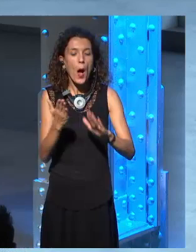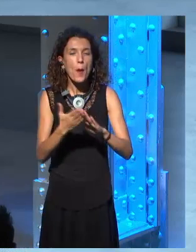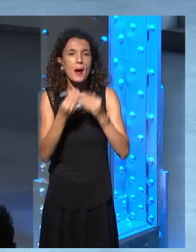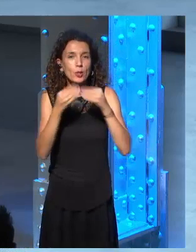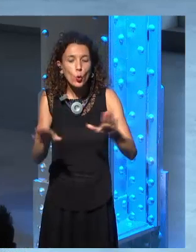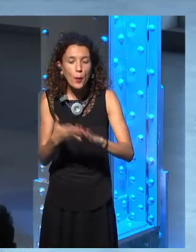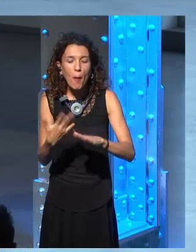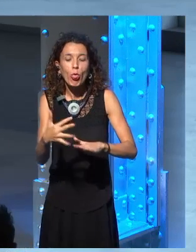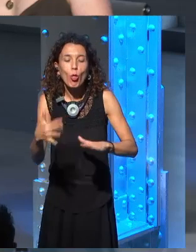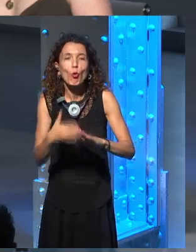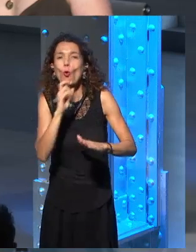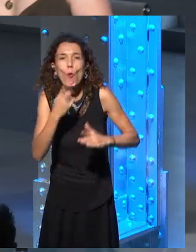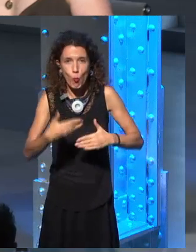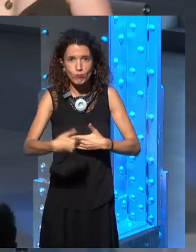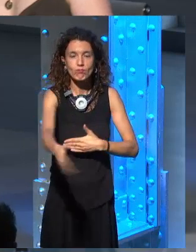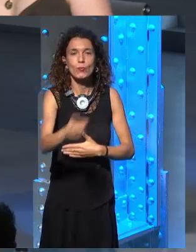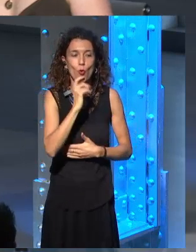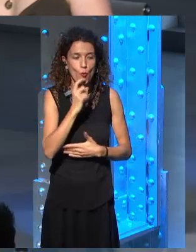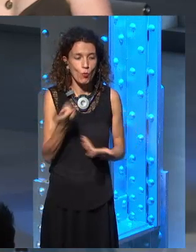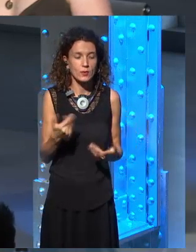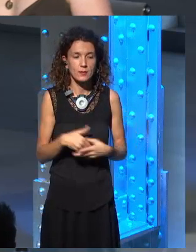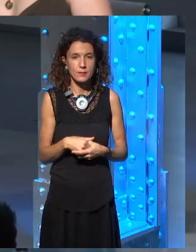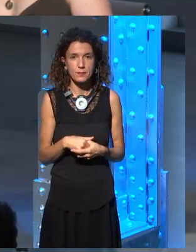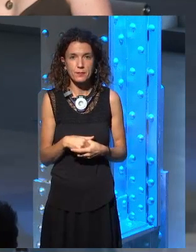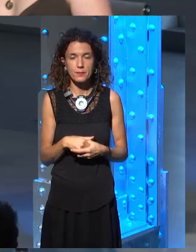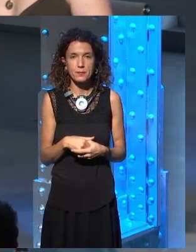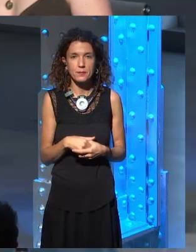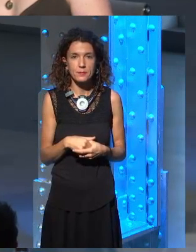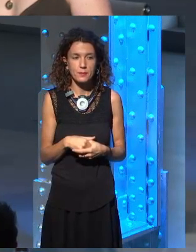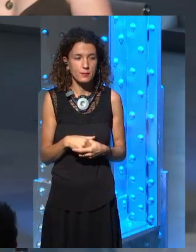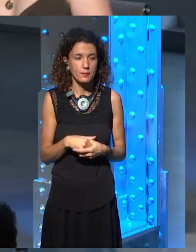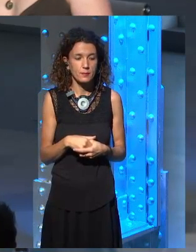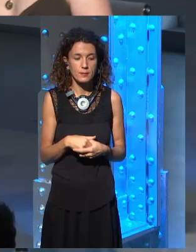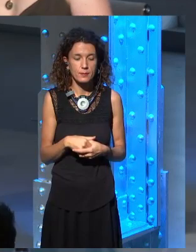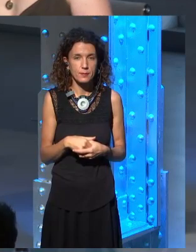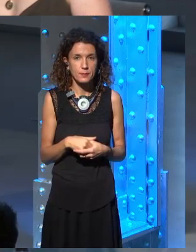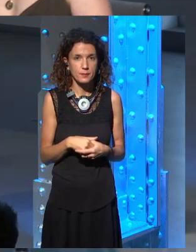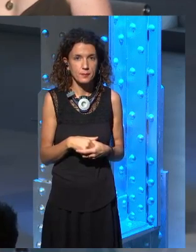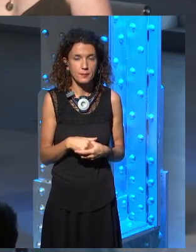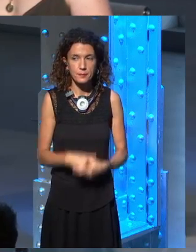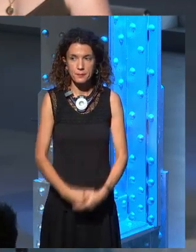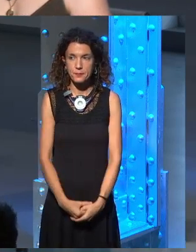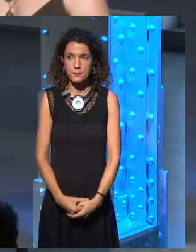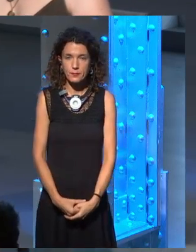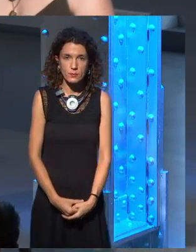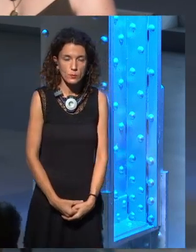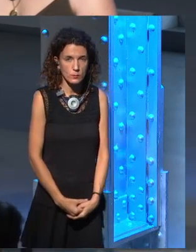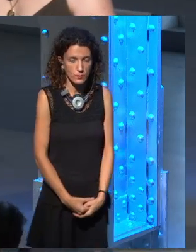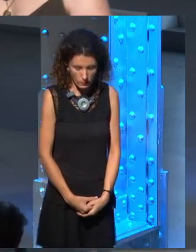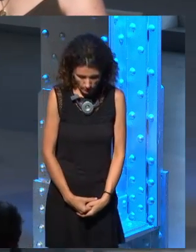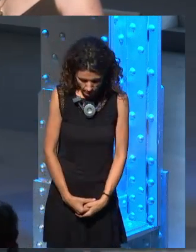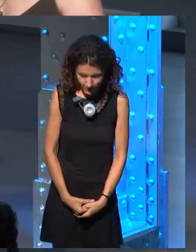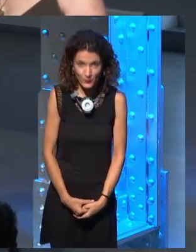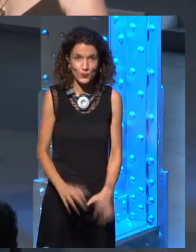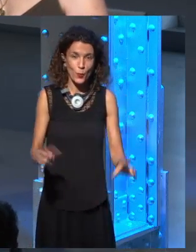do you think is going to be, you know, the future of this series? What's going to happen in the end? What do you think? Although it's a